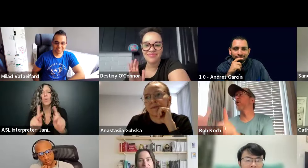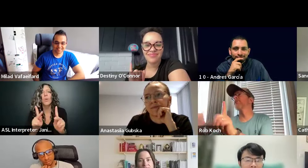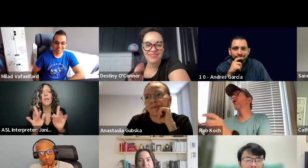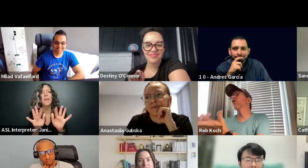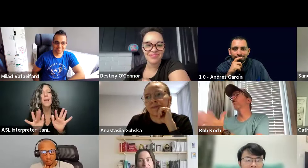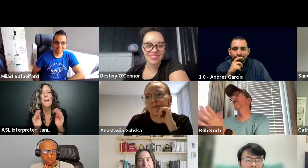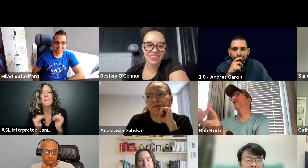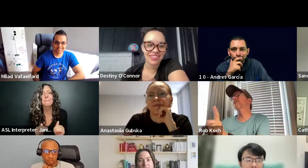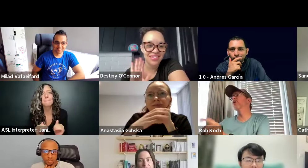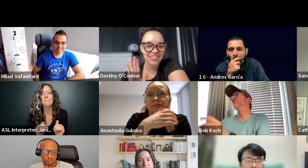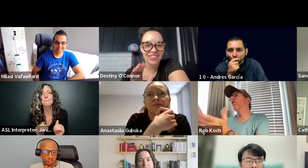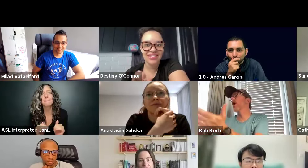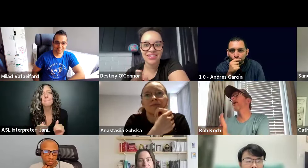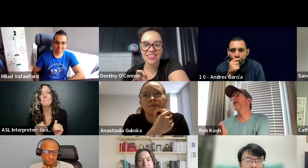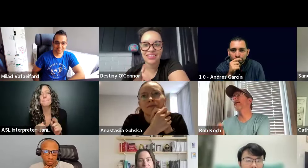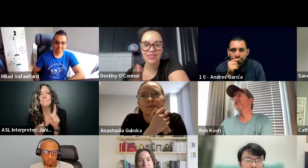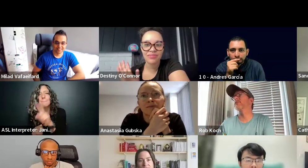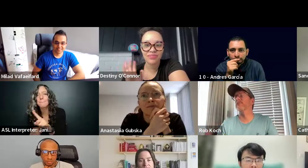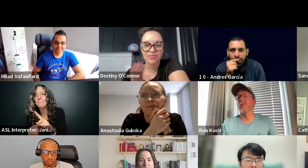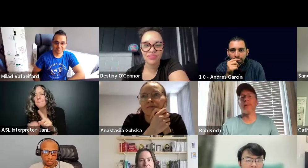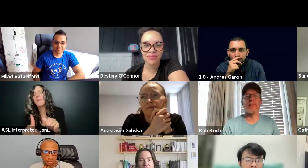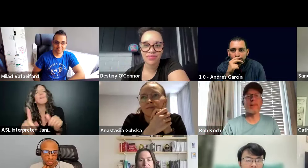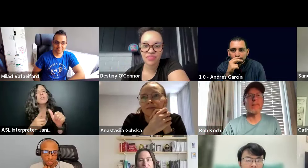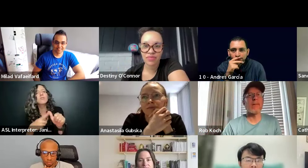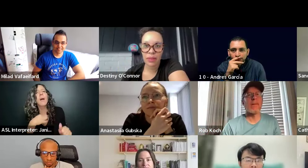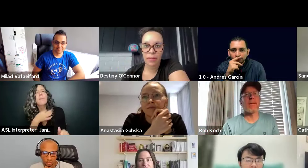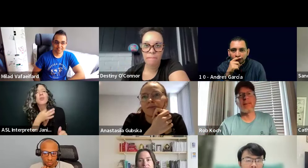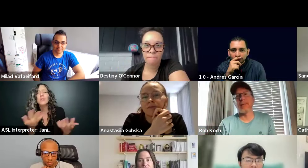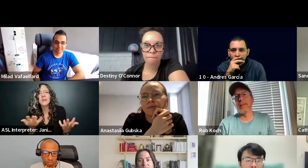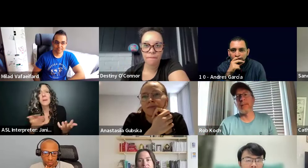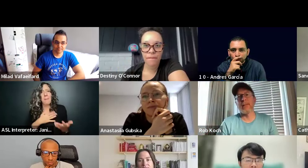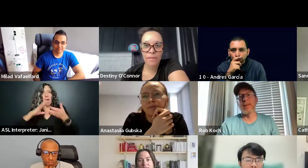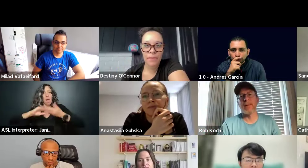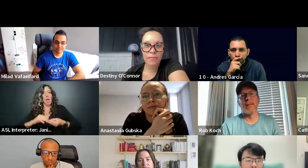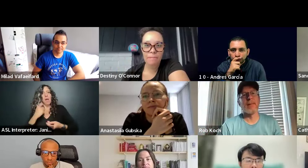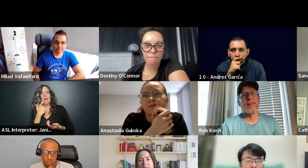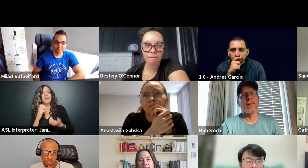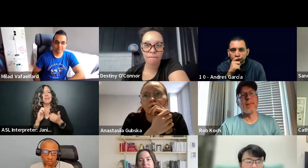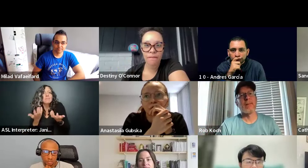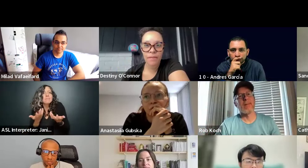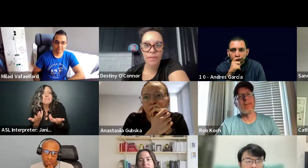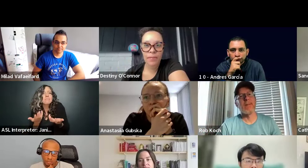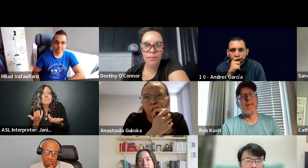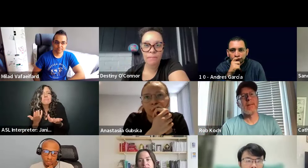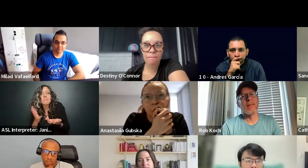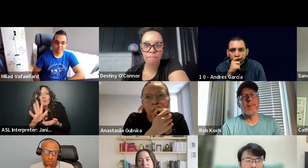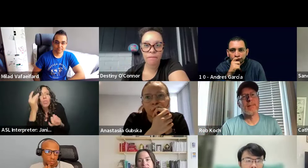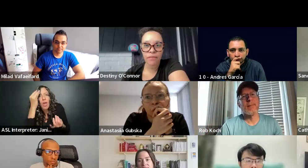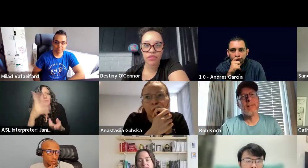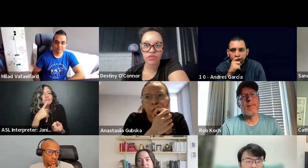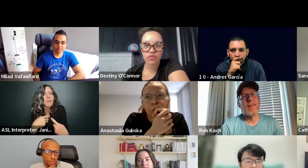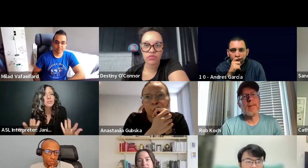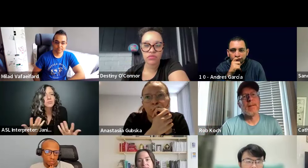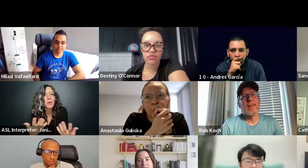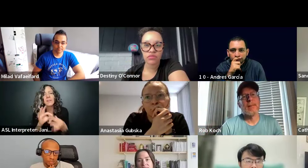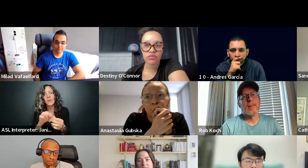Okay. And so, first of all, how does it all sound regarding advocacy and having a refocus on